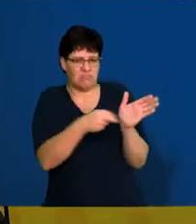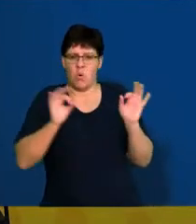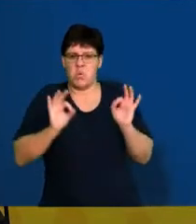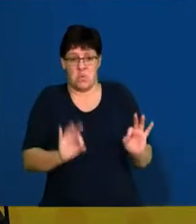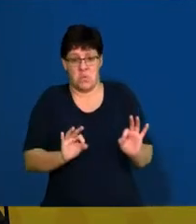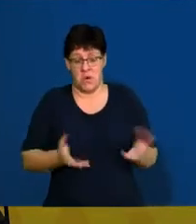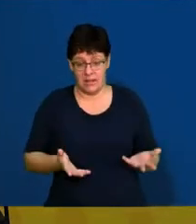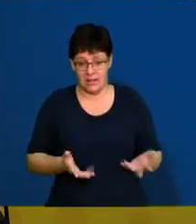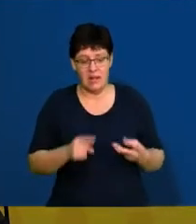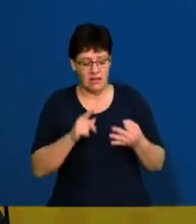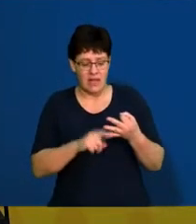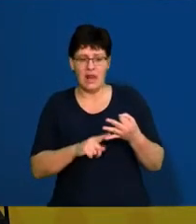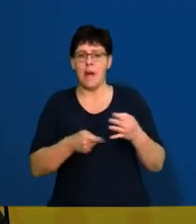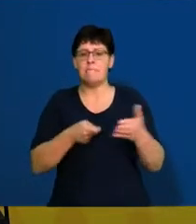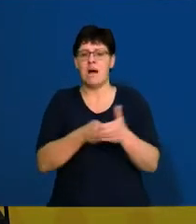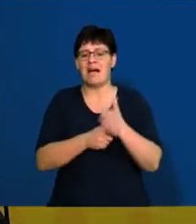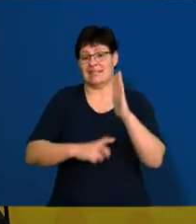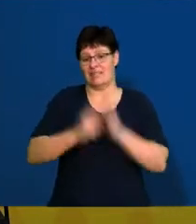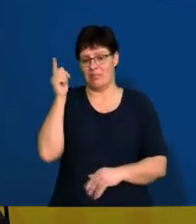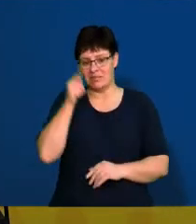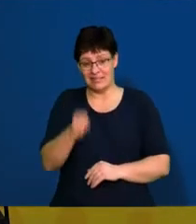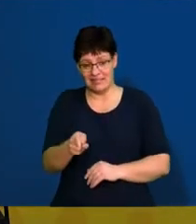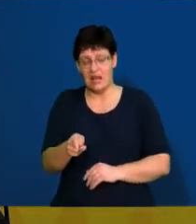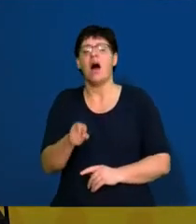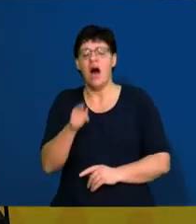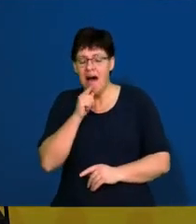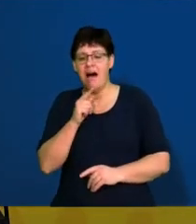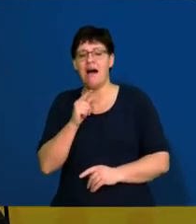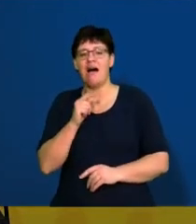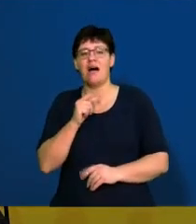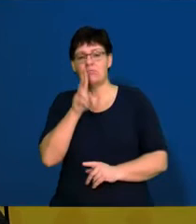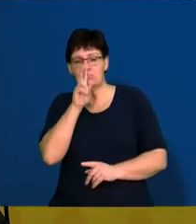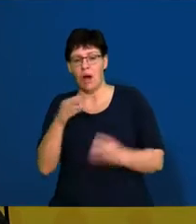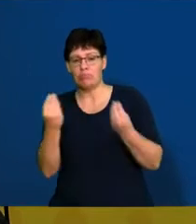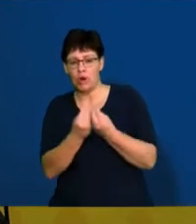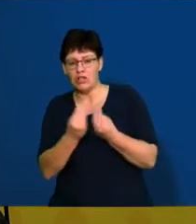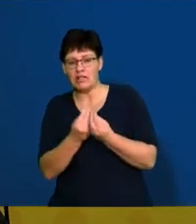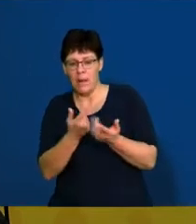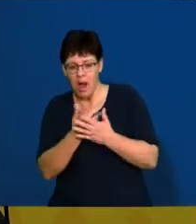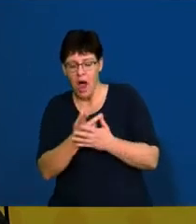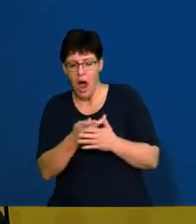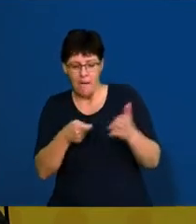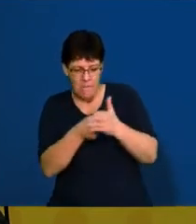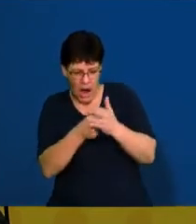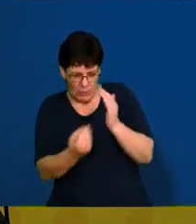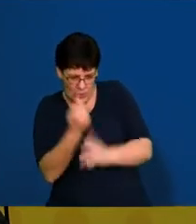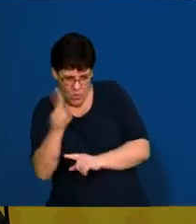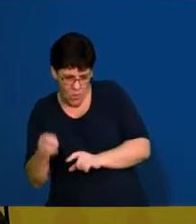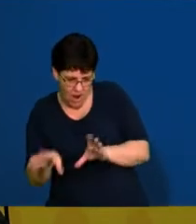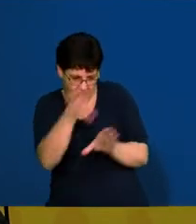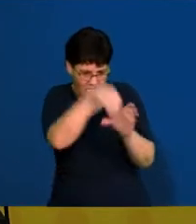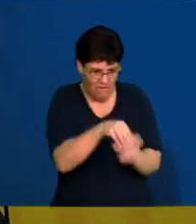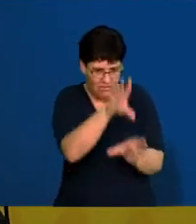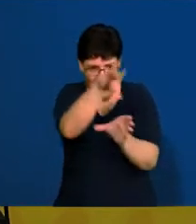finally we have market development. That's where we go and get our products into new markets. So that could potentially